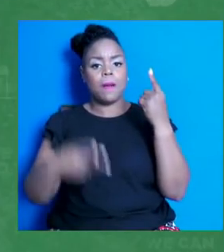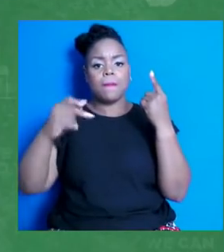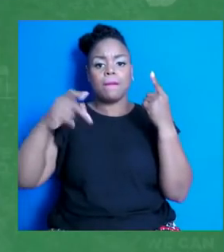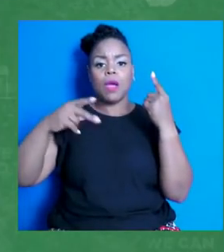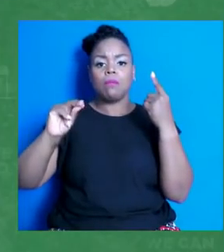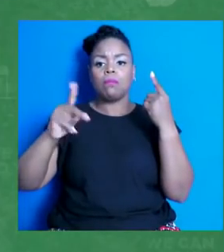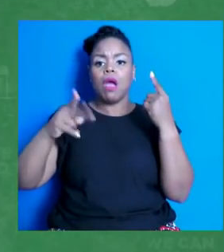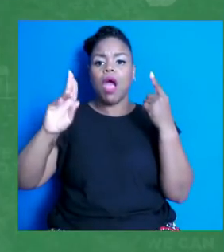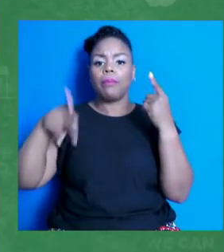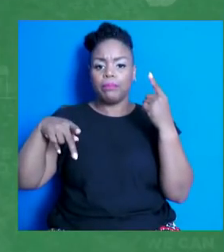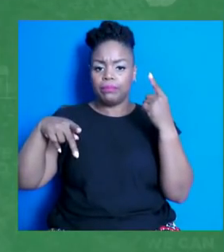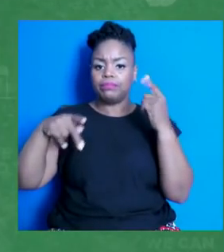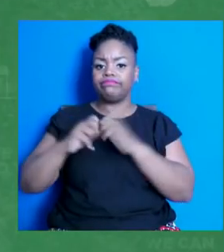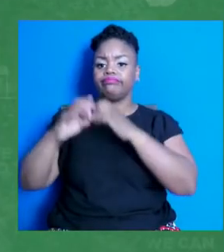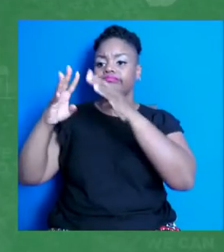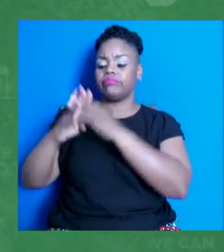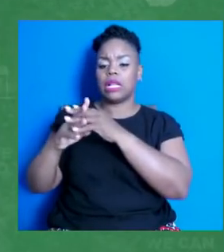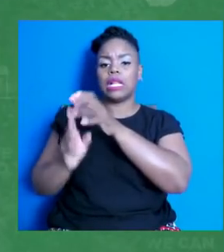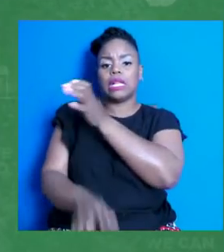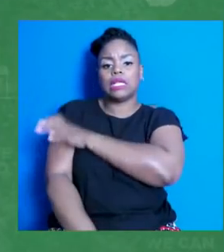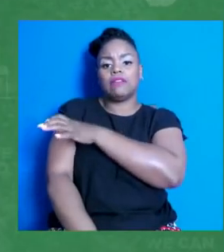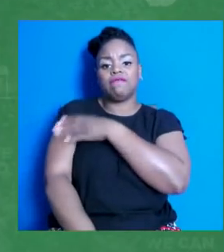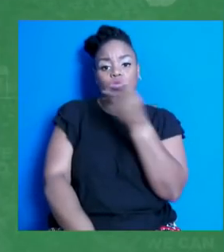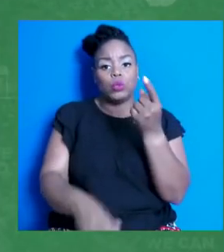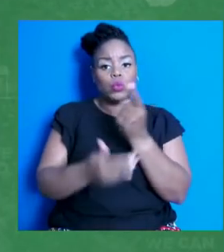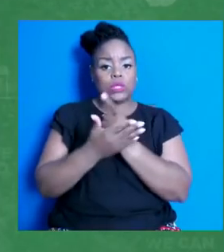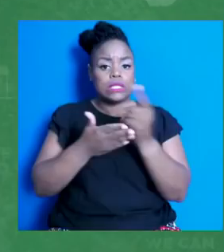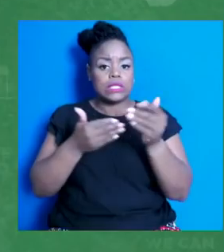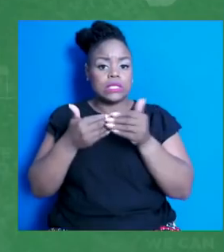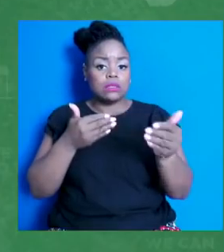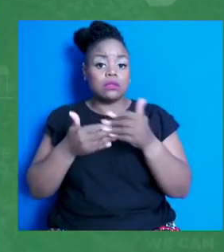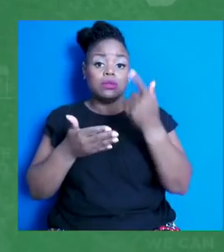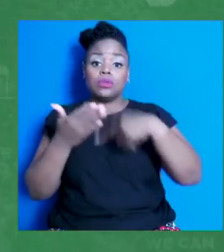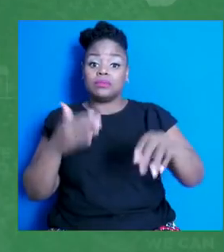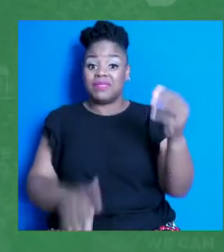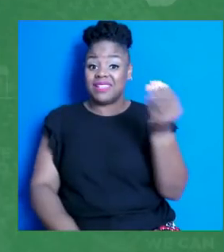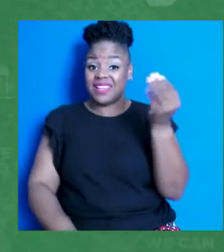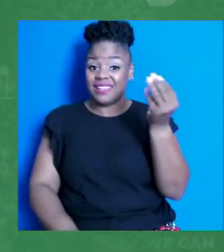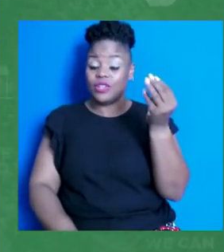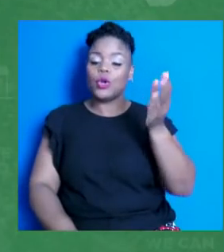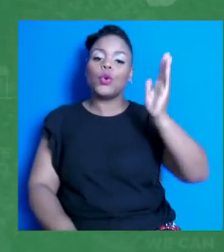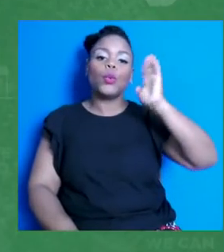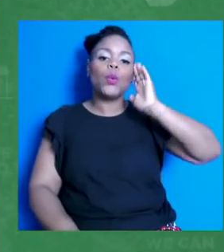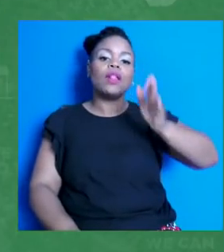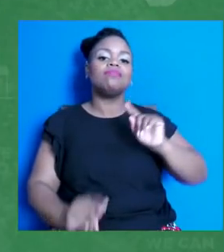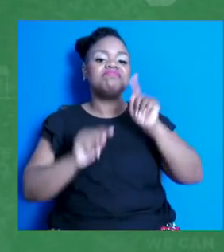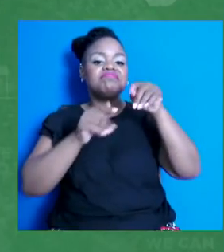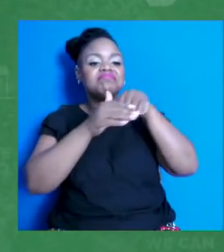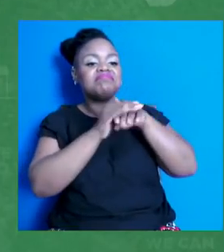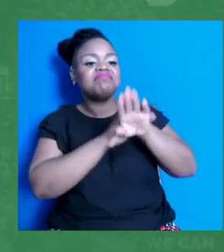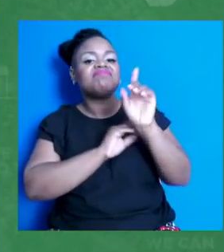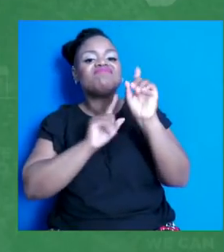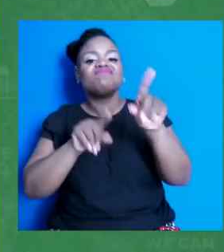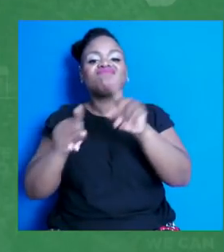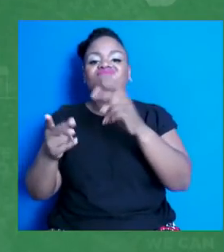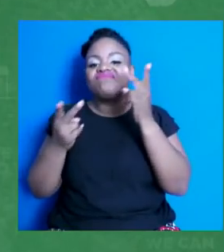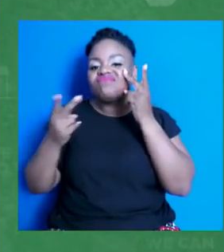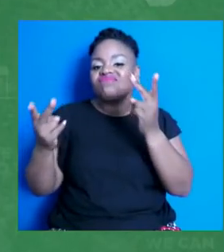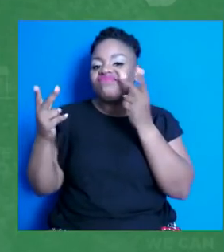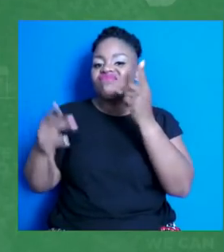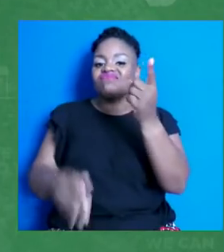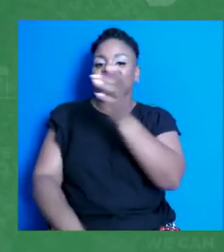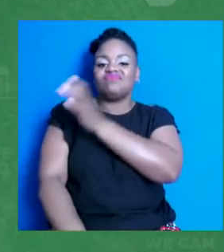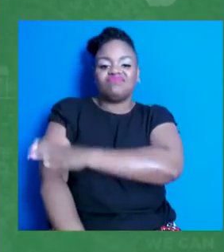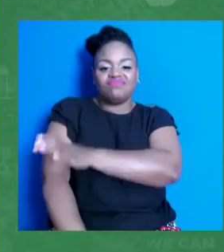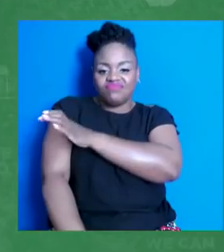Now, next Monday, I'm personally looking forward to hitting the road to visit a clinic and a school and to meet with community